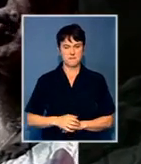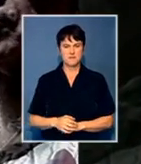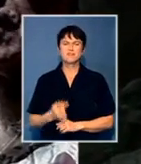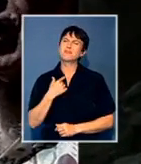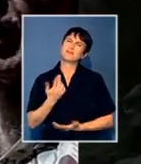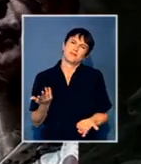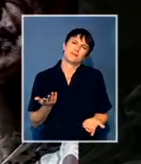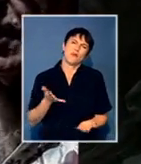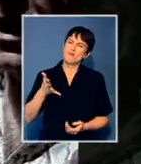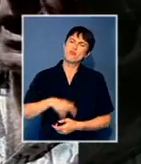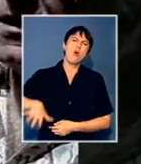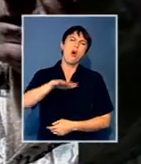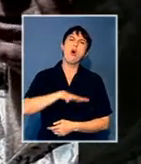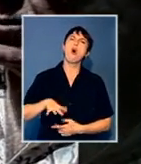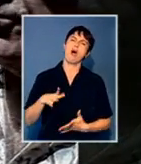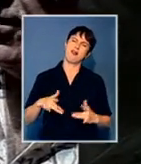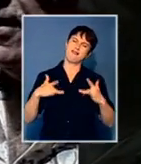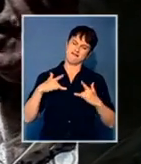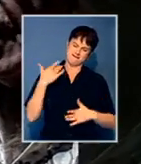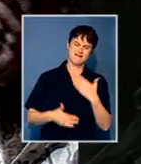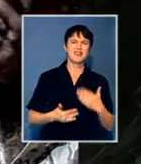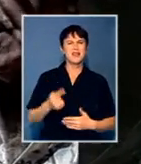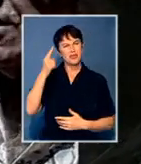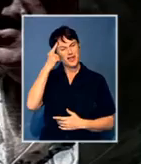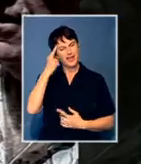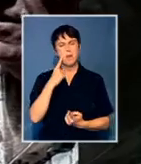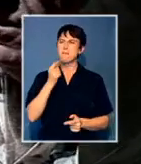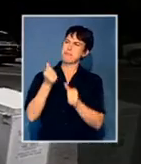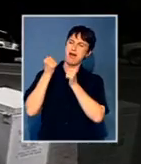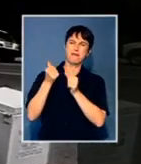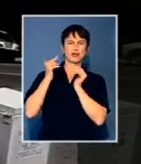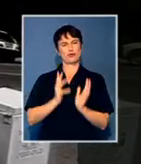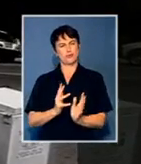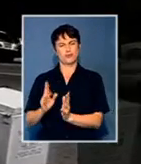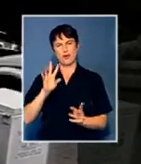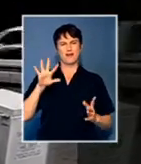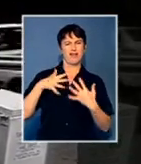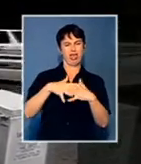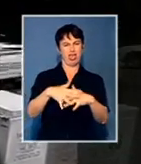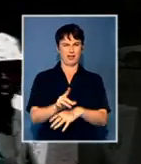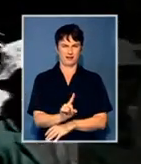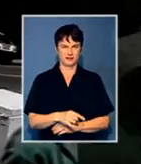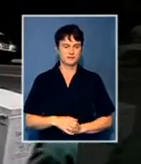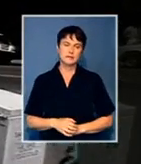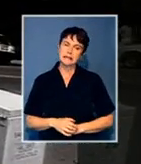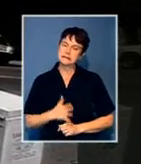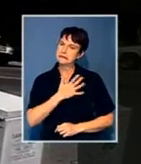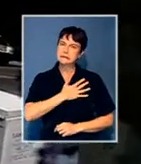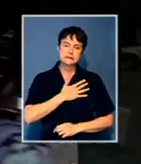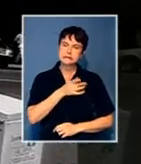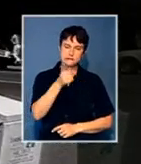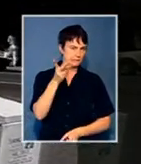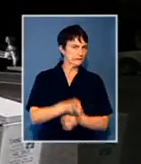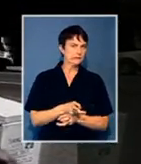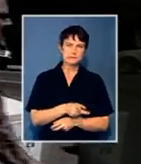everybody just got on with their lives and stopped fiddling around with things like this. It's very much difficult for them to get